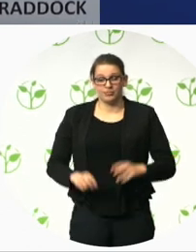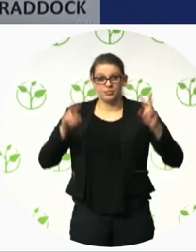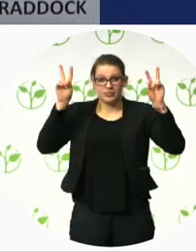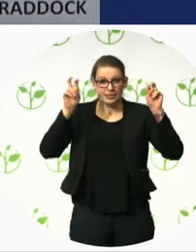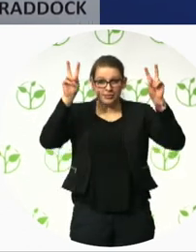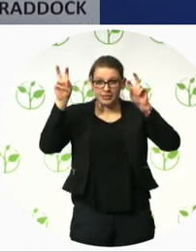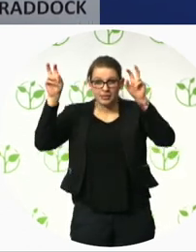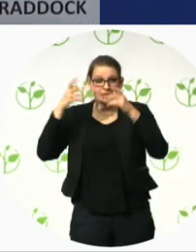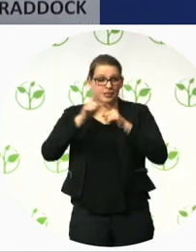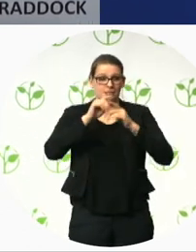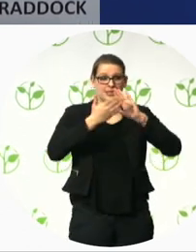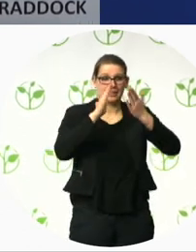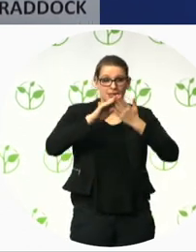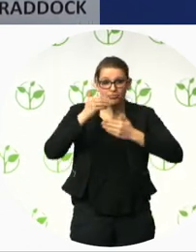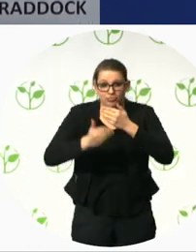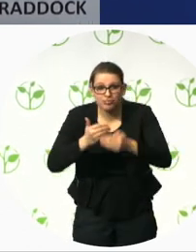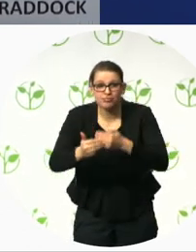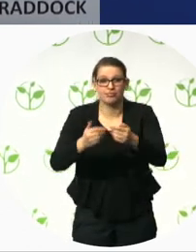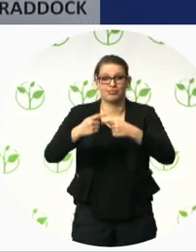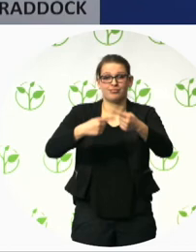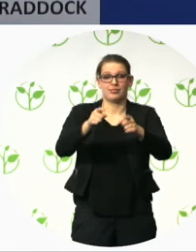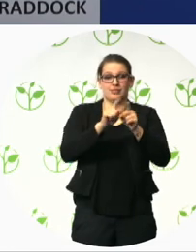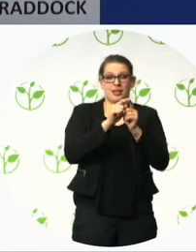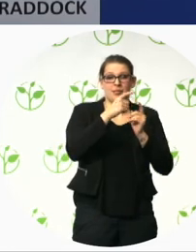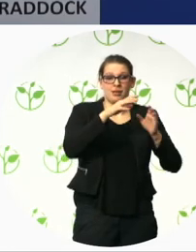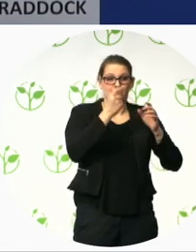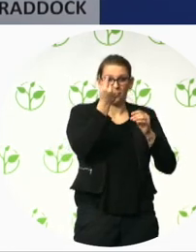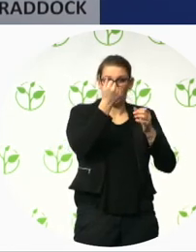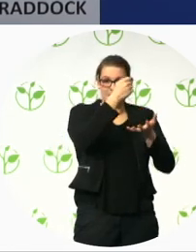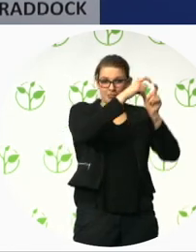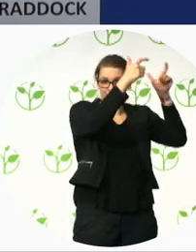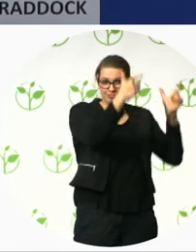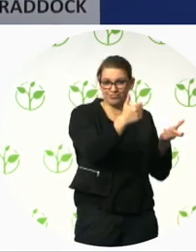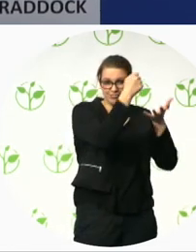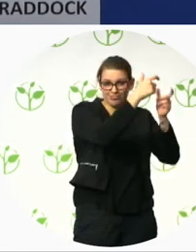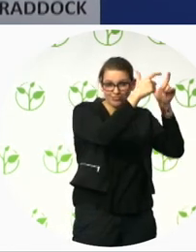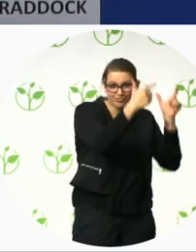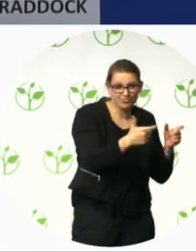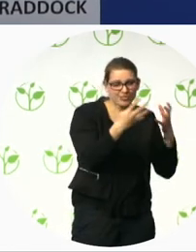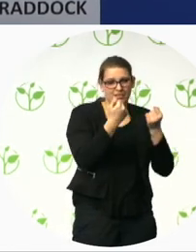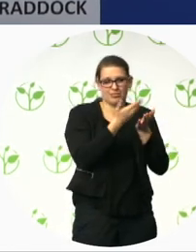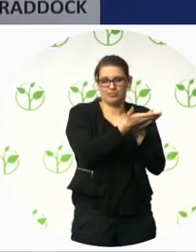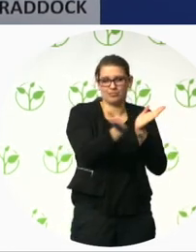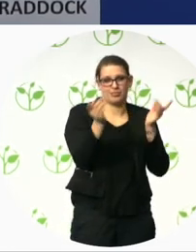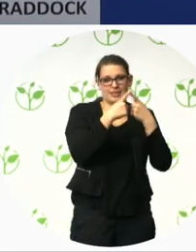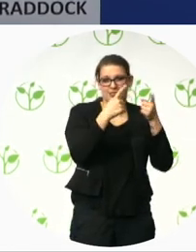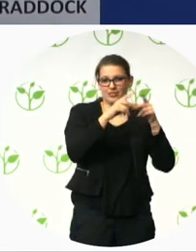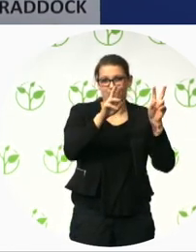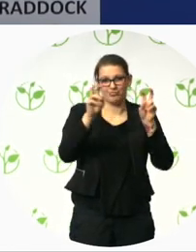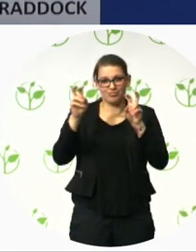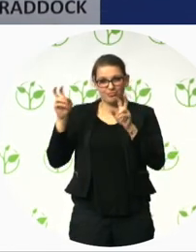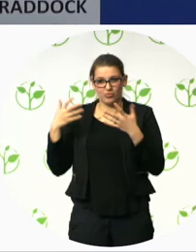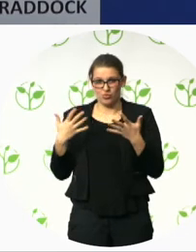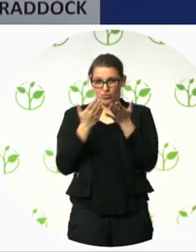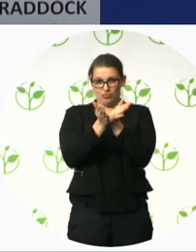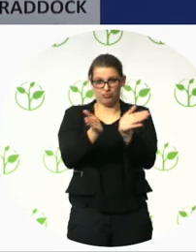Oslo. Looking at, again, strategies, process. think a, a key point from this morning is, this